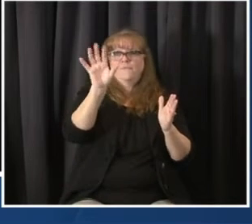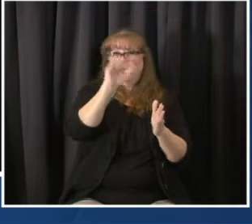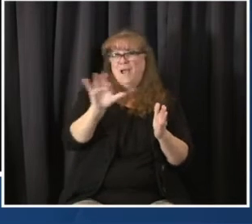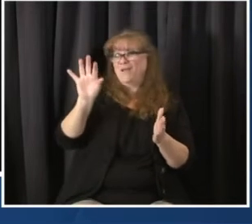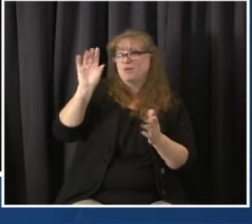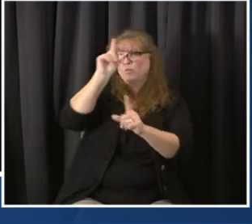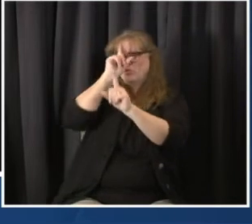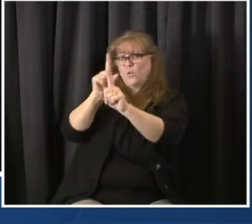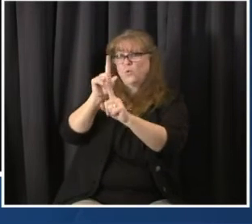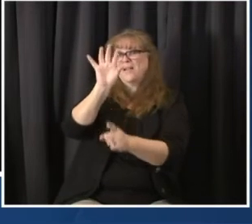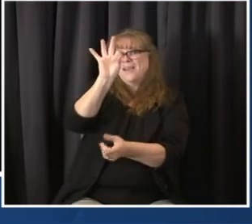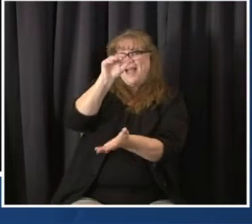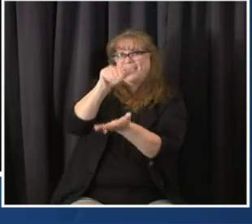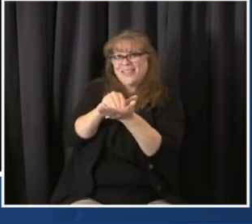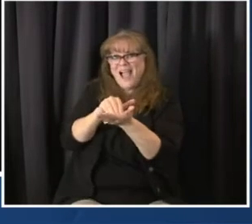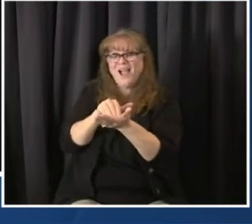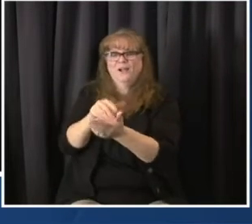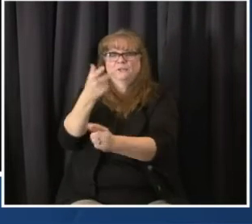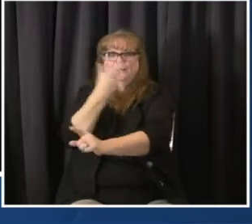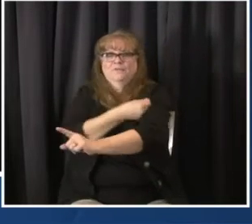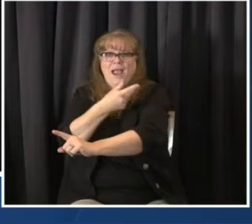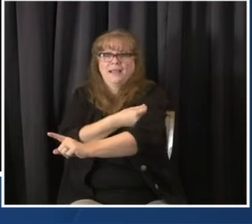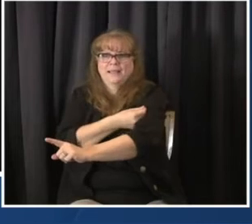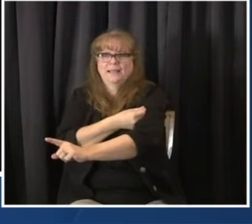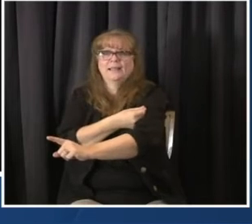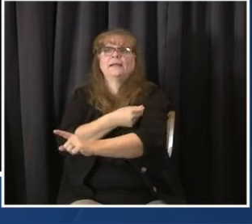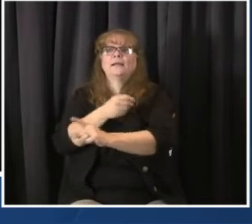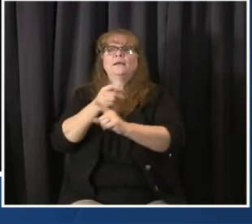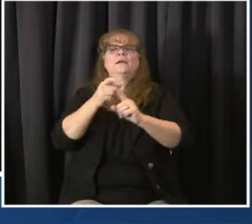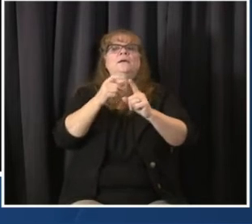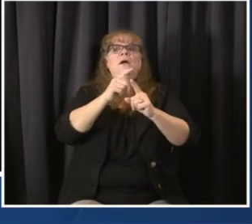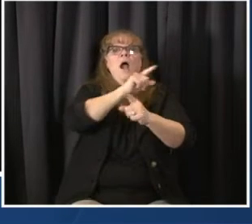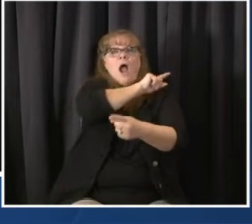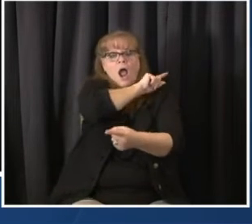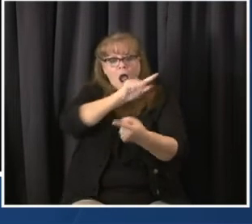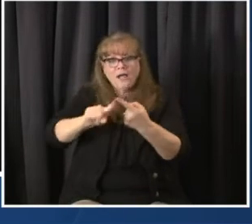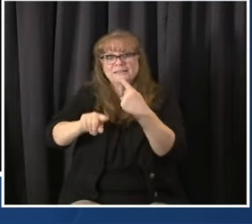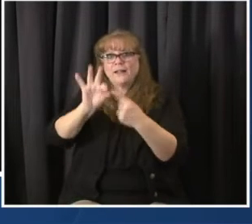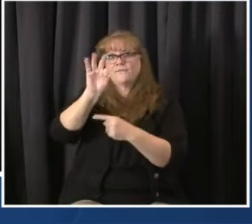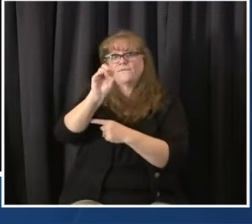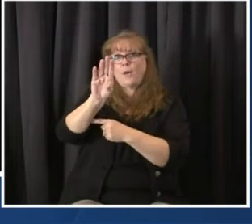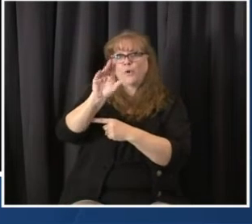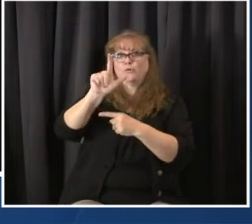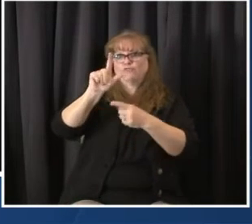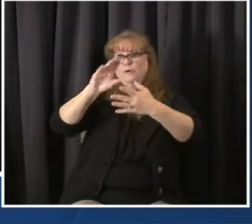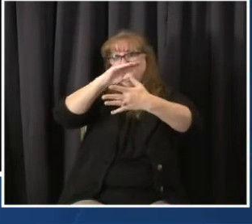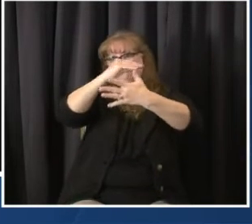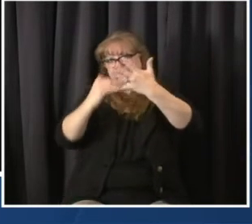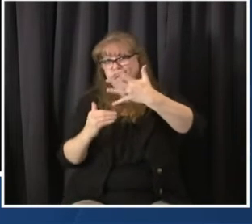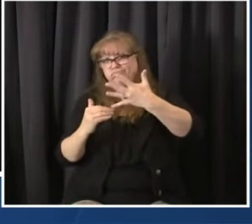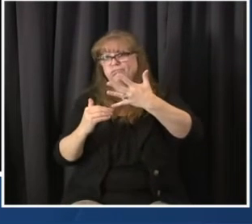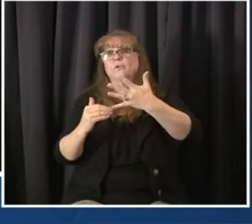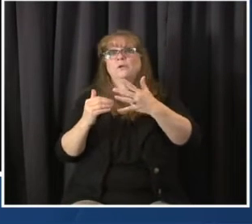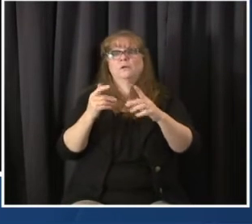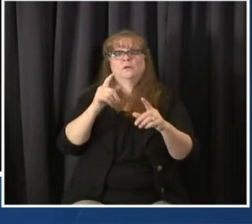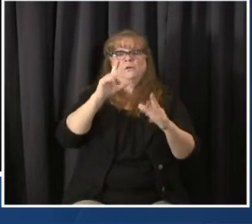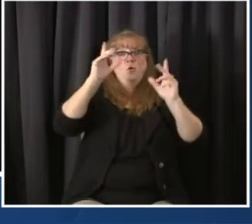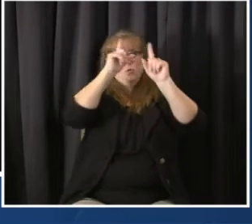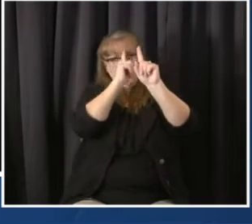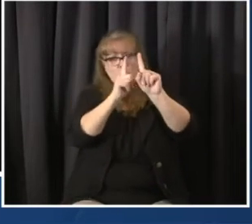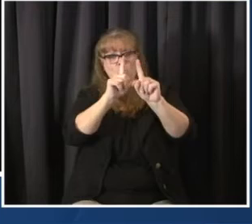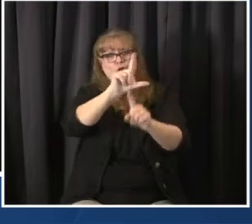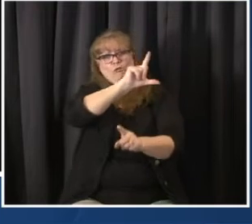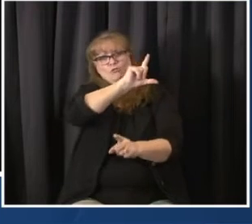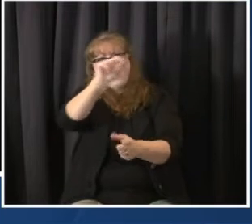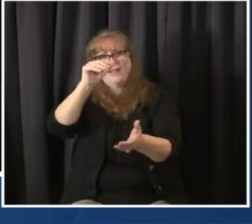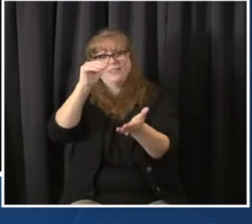February at 16 community vaccination sites. They expect to have 20 in just two weeks at